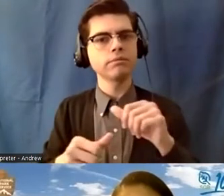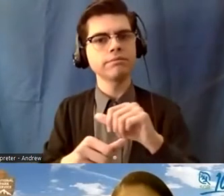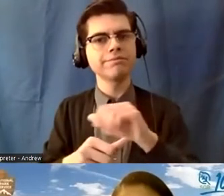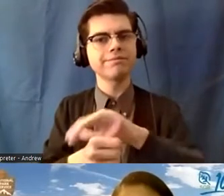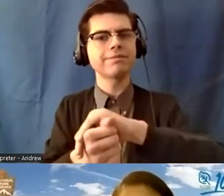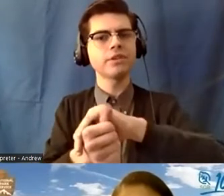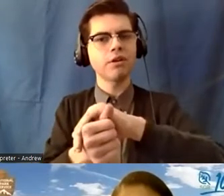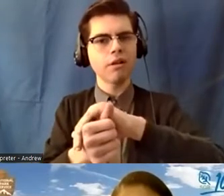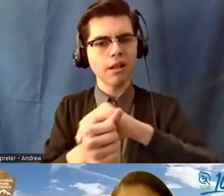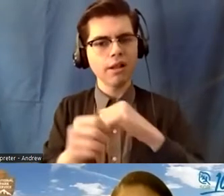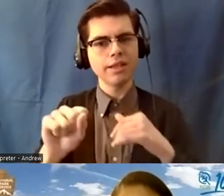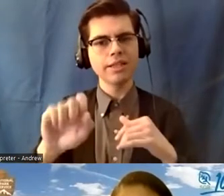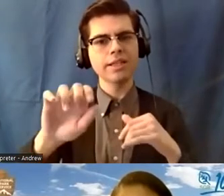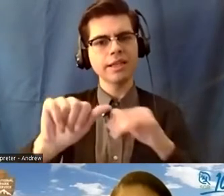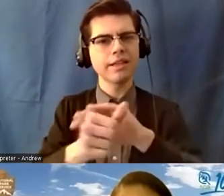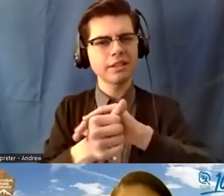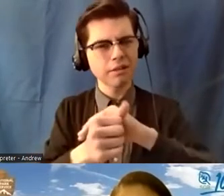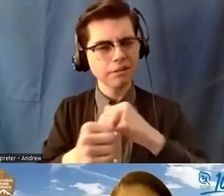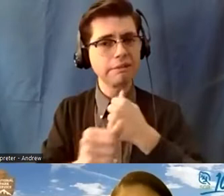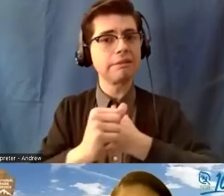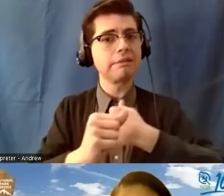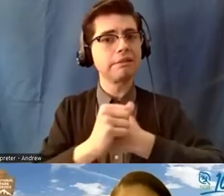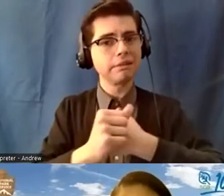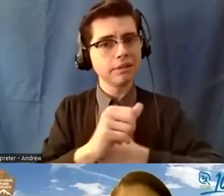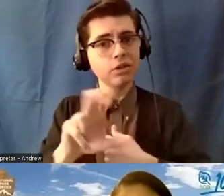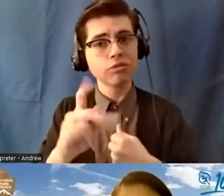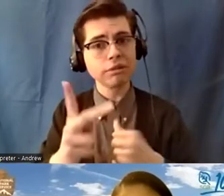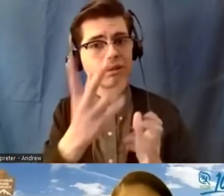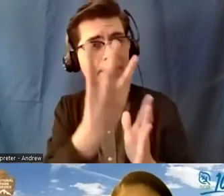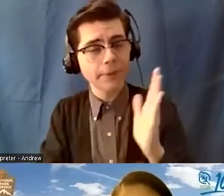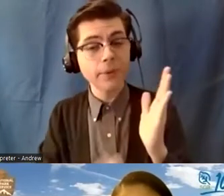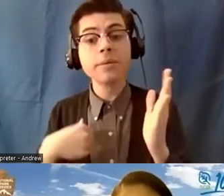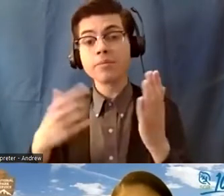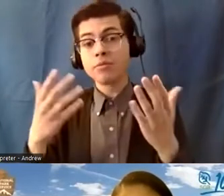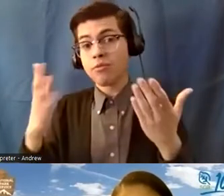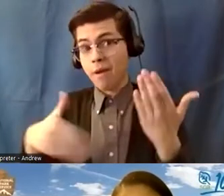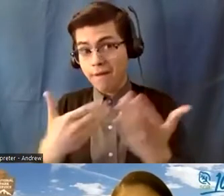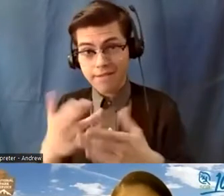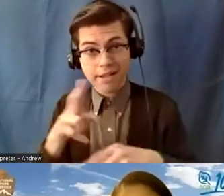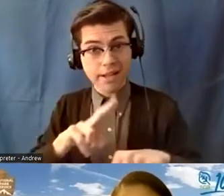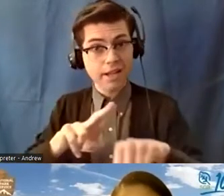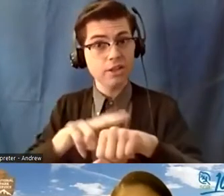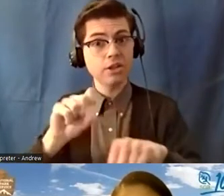And little did I know that when I arrived here at the National Seashore, it would become my home. I